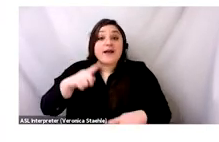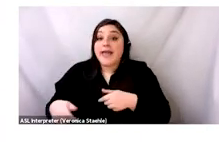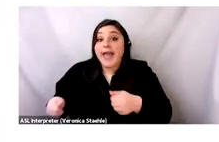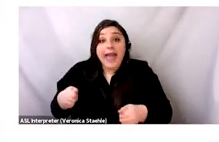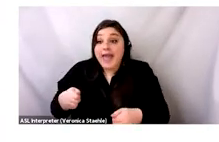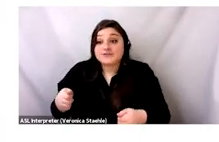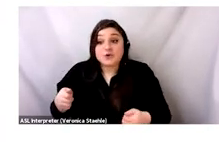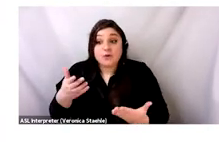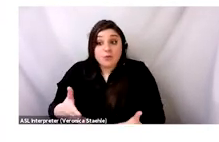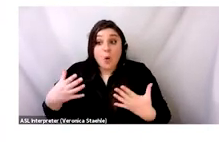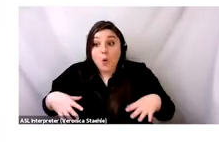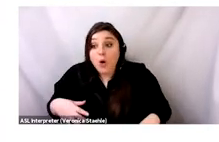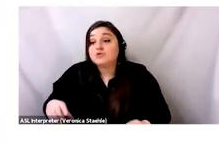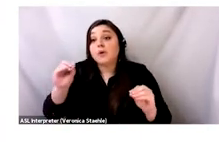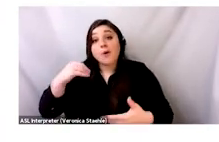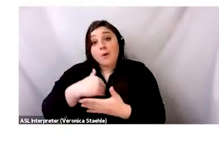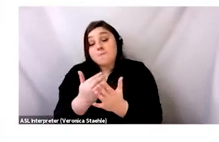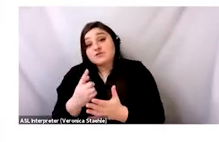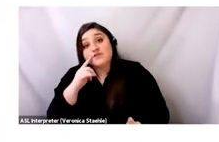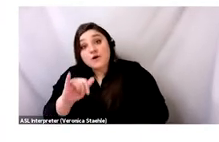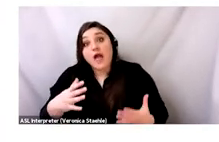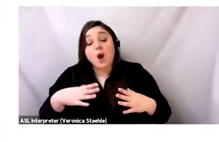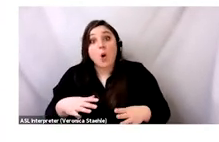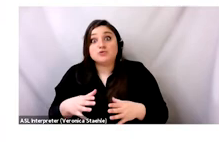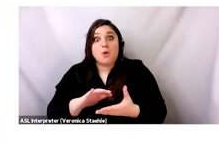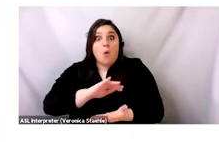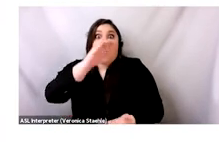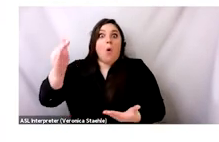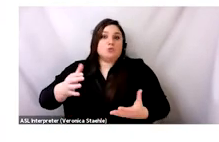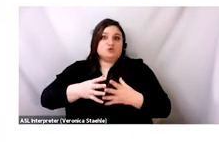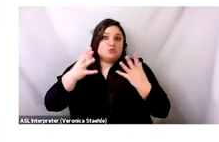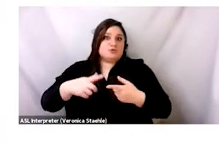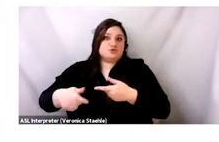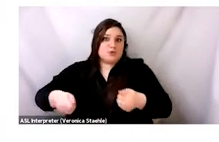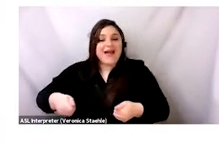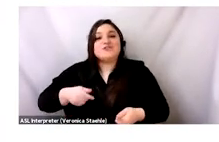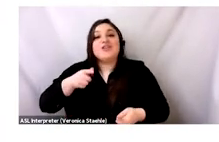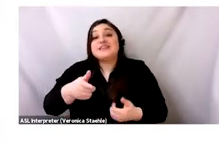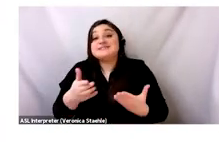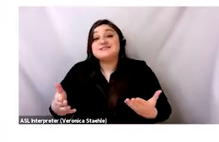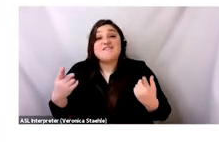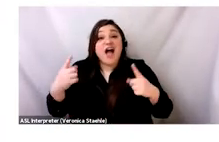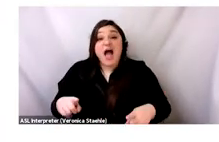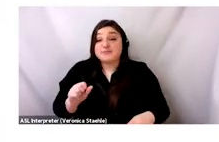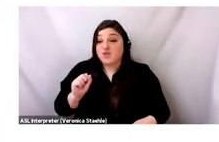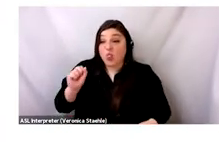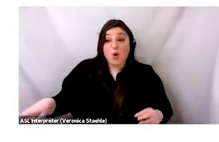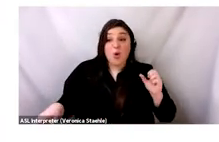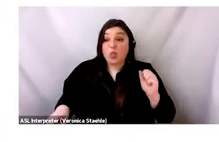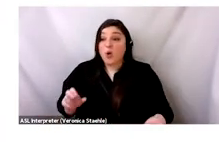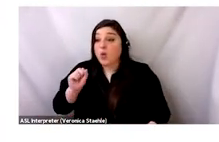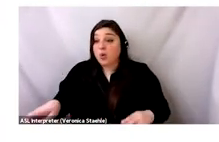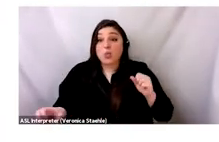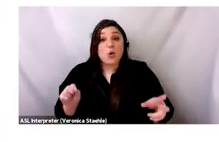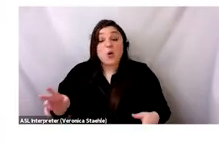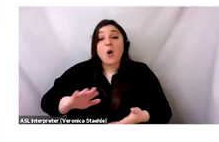because the AMA doesn't have the budget or the trucks to transport all of the clothing waste that is generated each day. So some of this